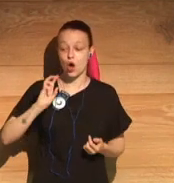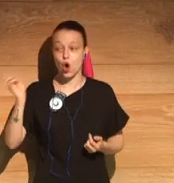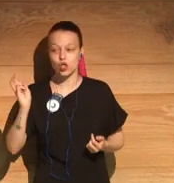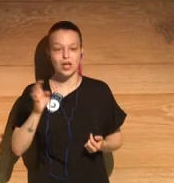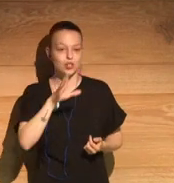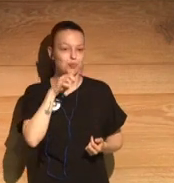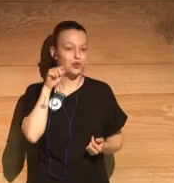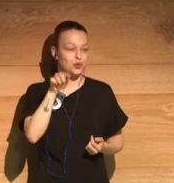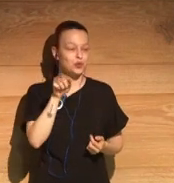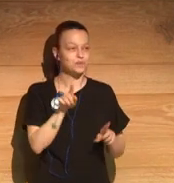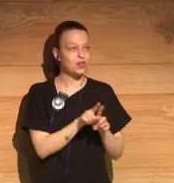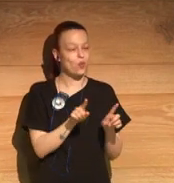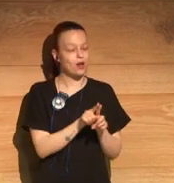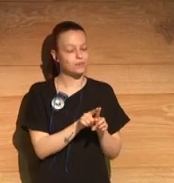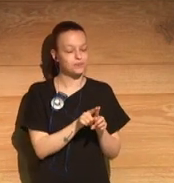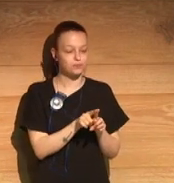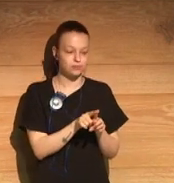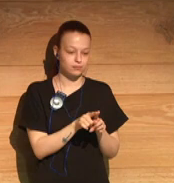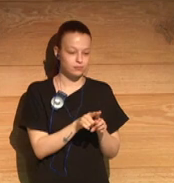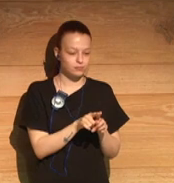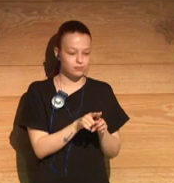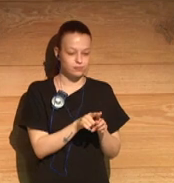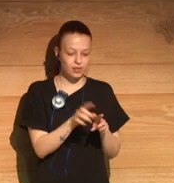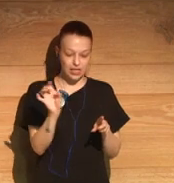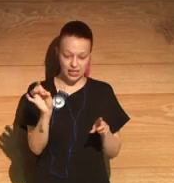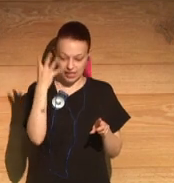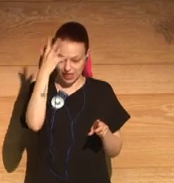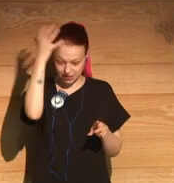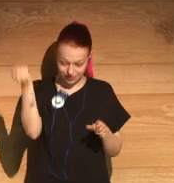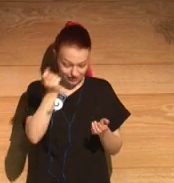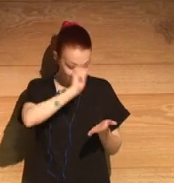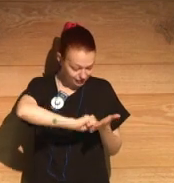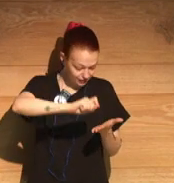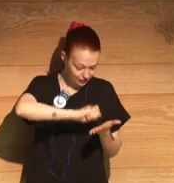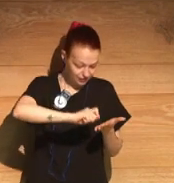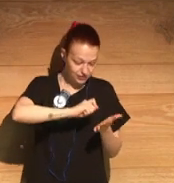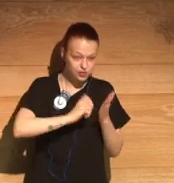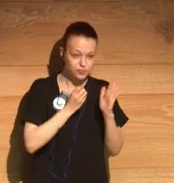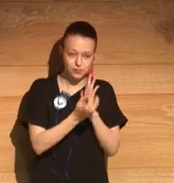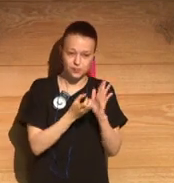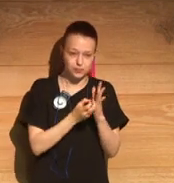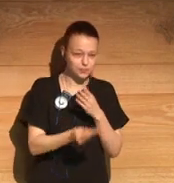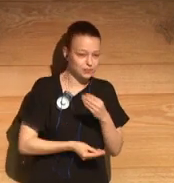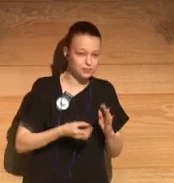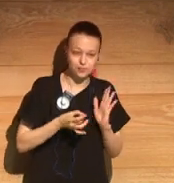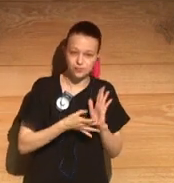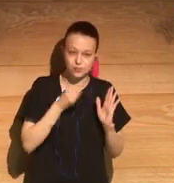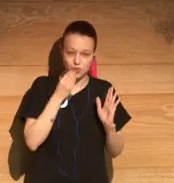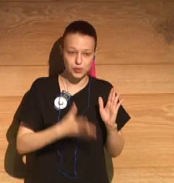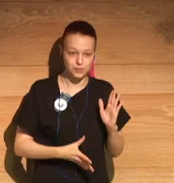because of the lucidity with which you express ideas in narrative form.